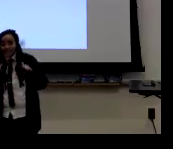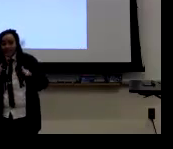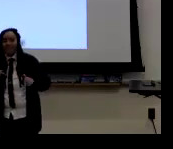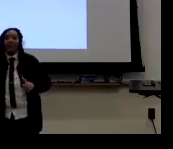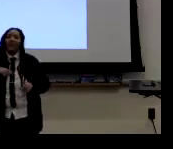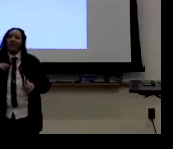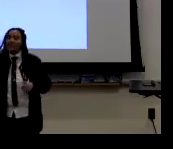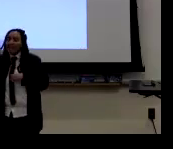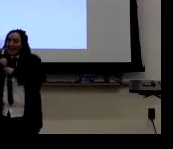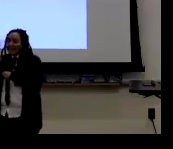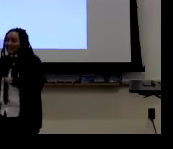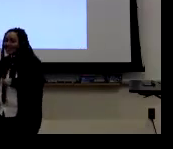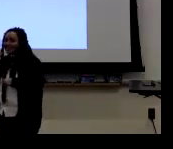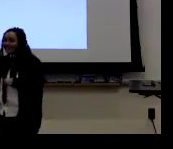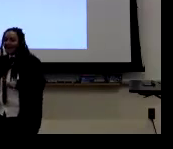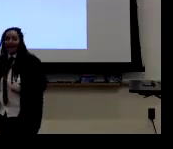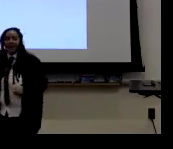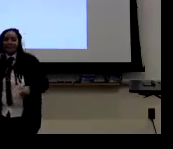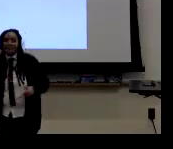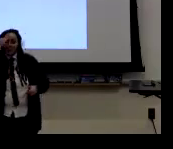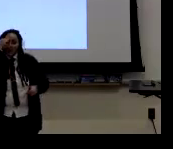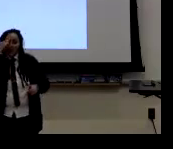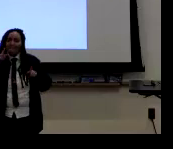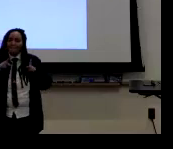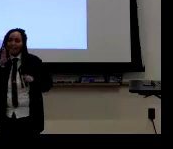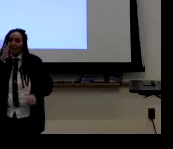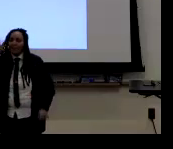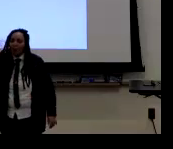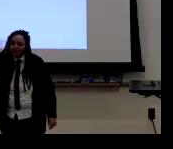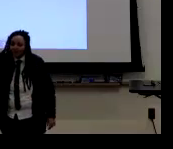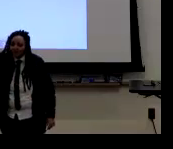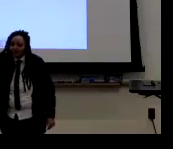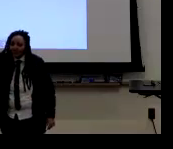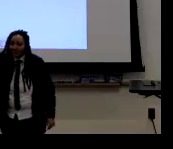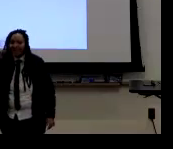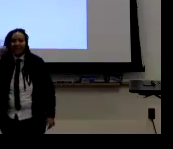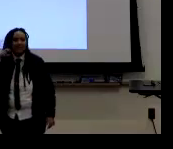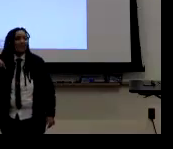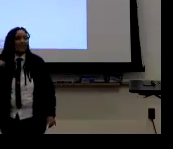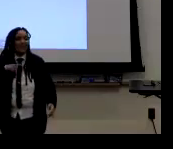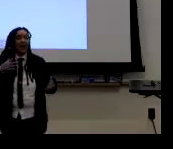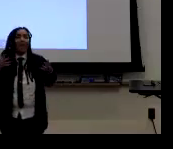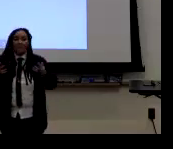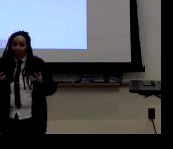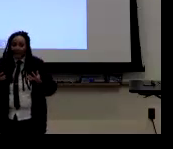continue. And at the same time in this data, you know, that people will be watching.